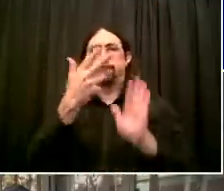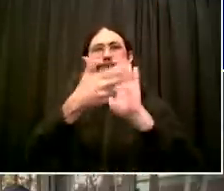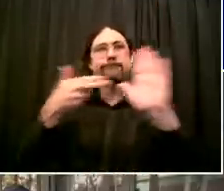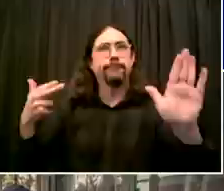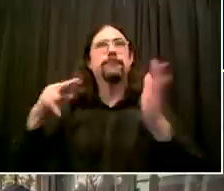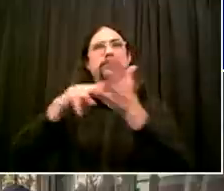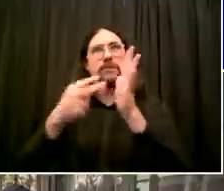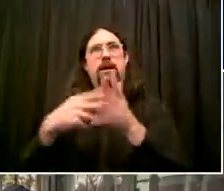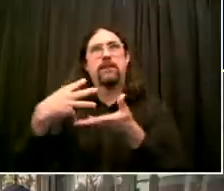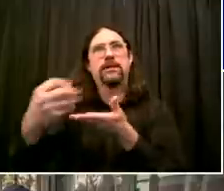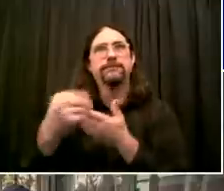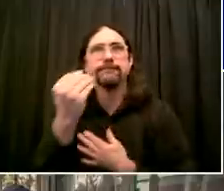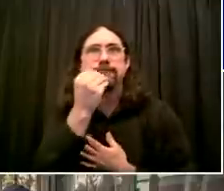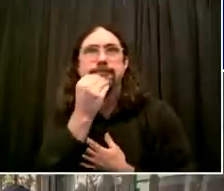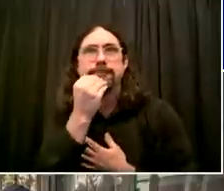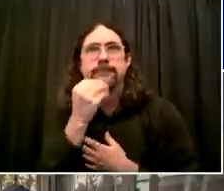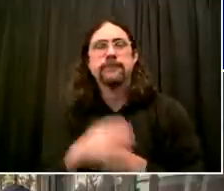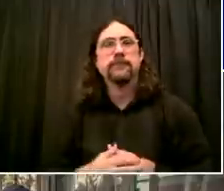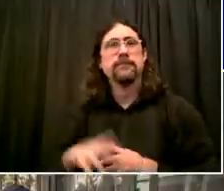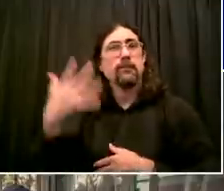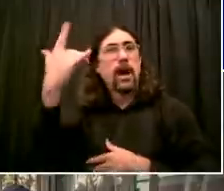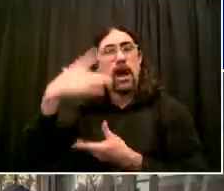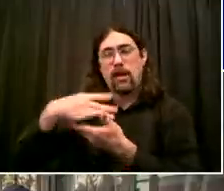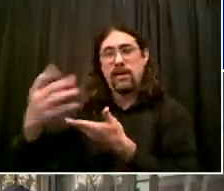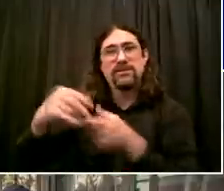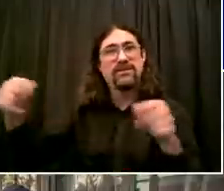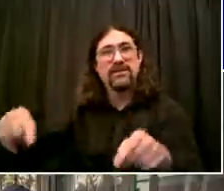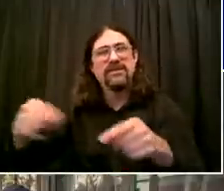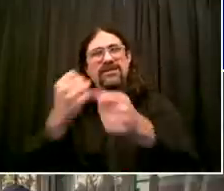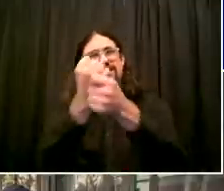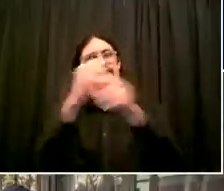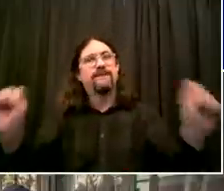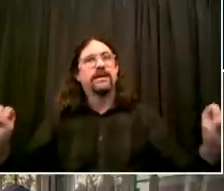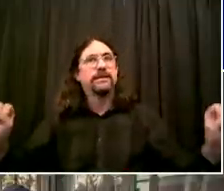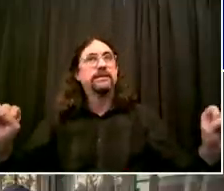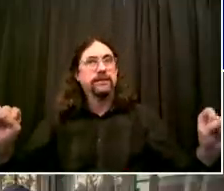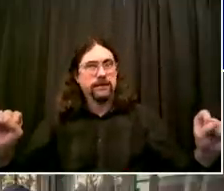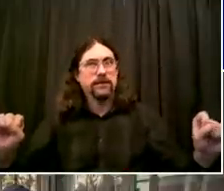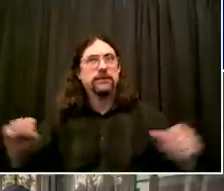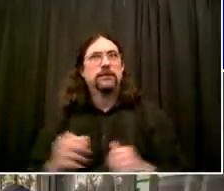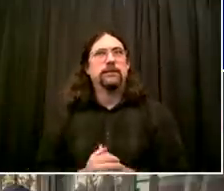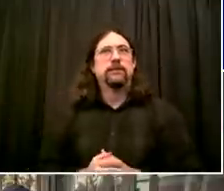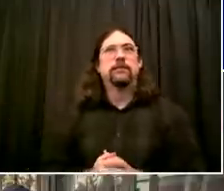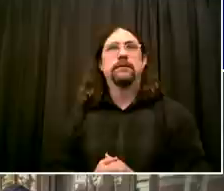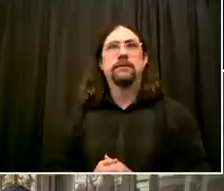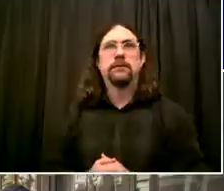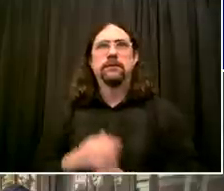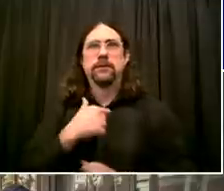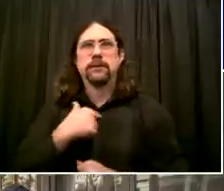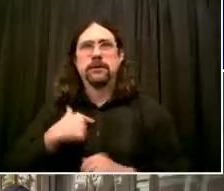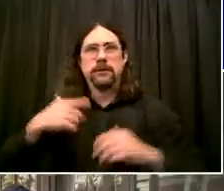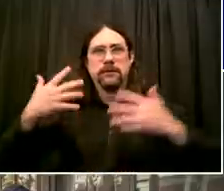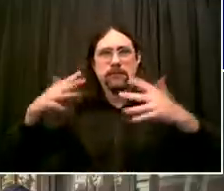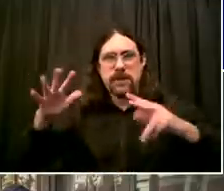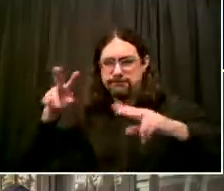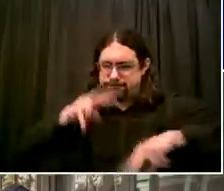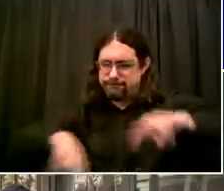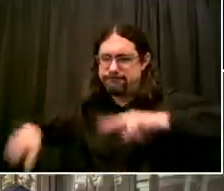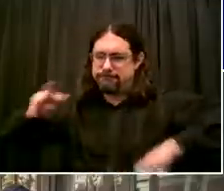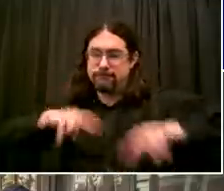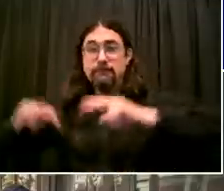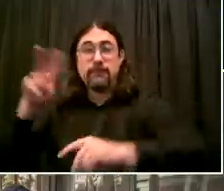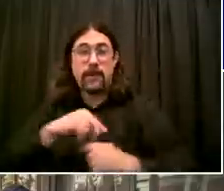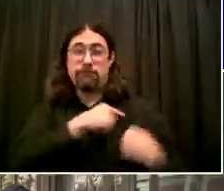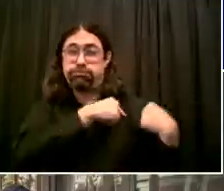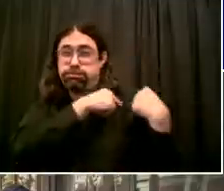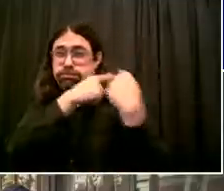have learned powerful lessons about how important it is to fight back against this disease and understand its power. But New Yorkers have really, really